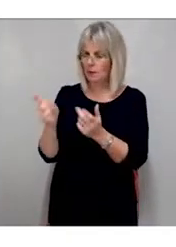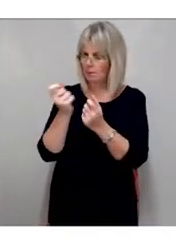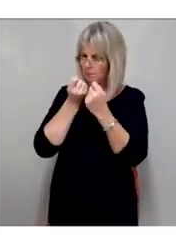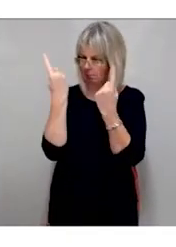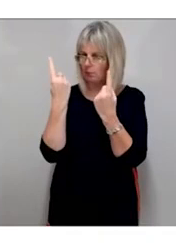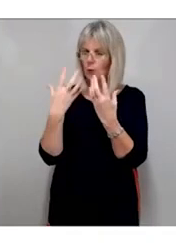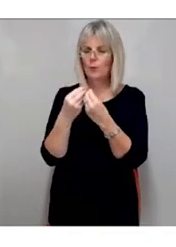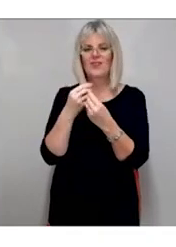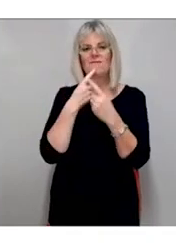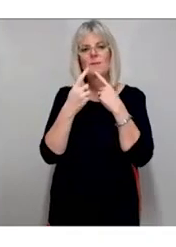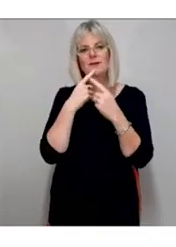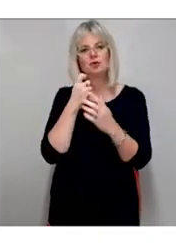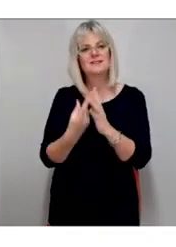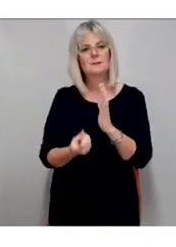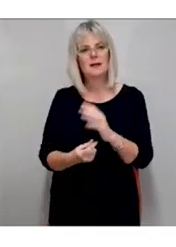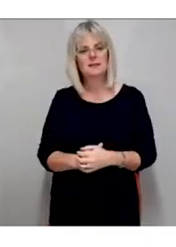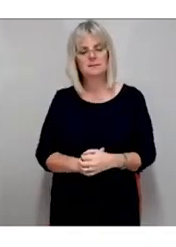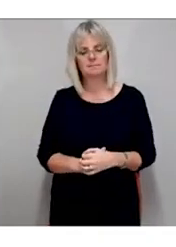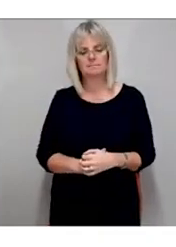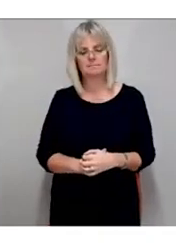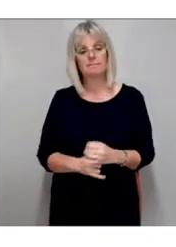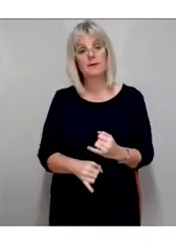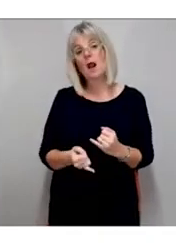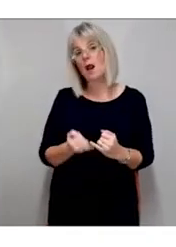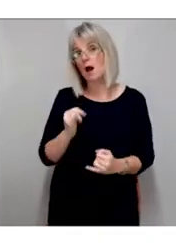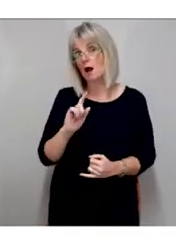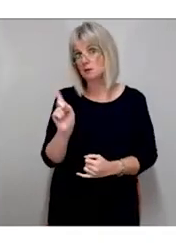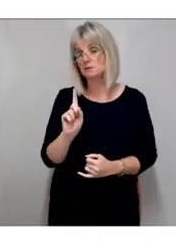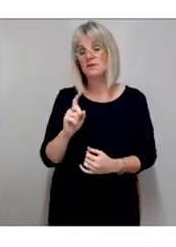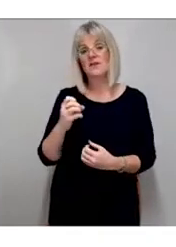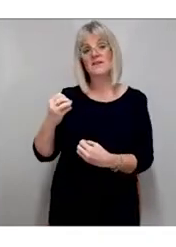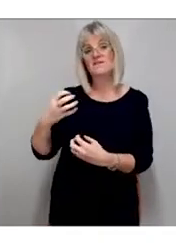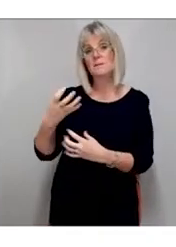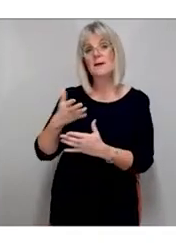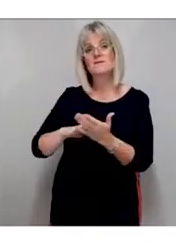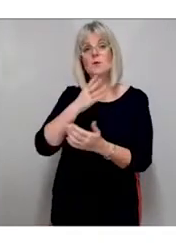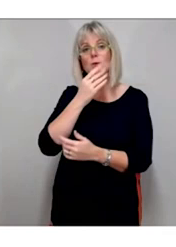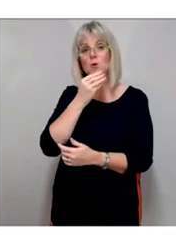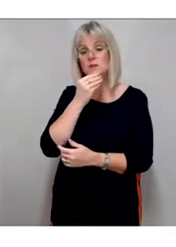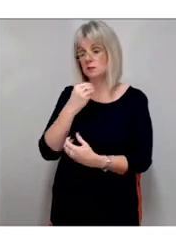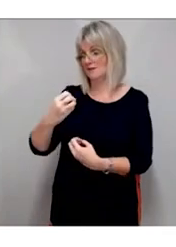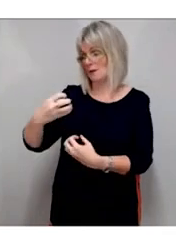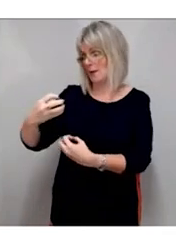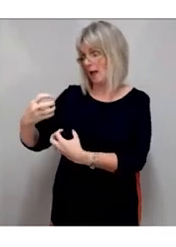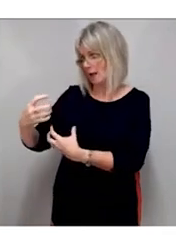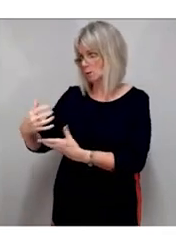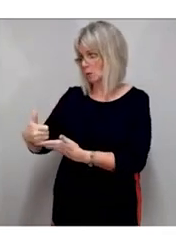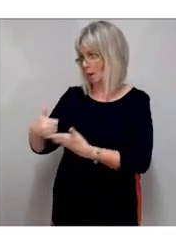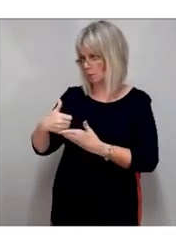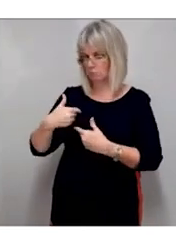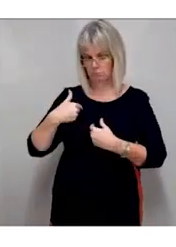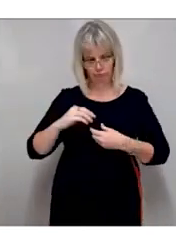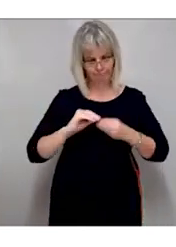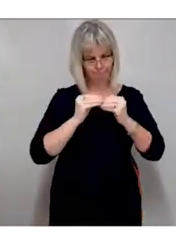Finally, we collate feedback from end users and use this to drive the development of accessible information standards with